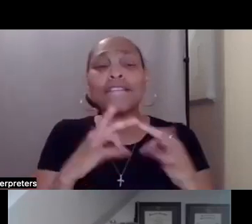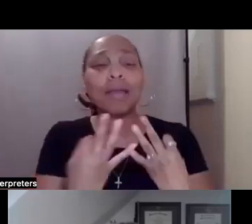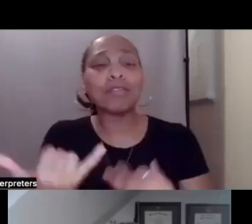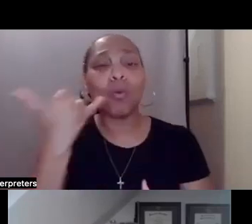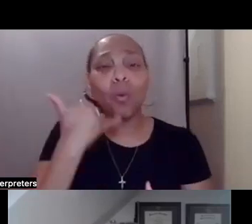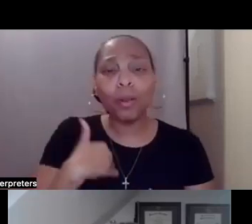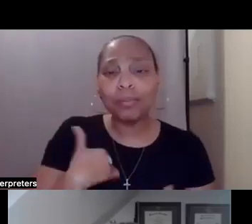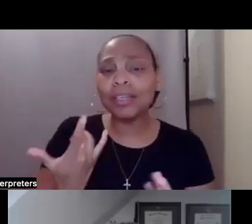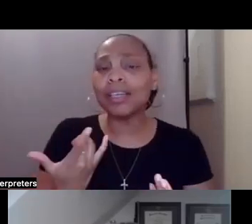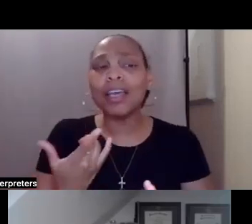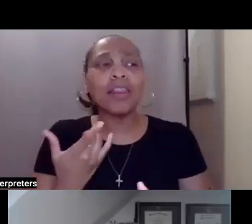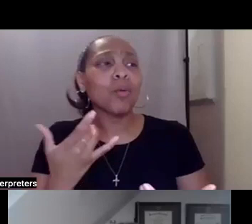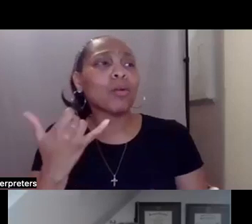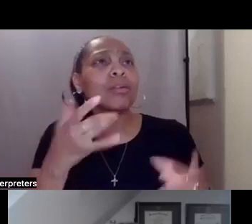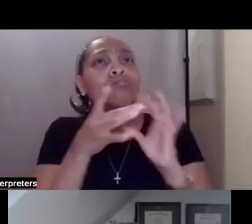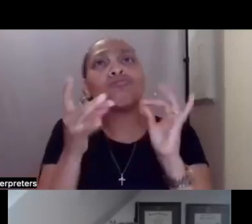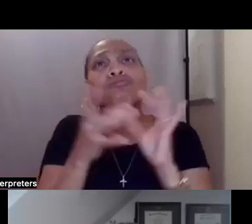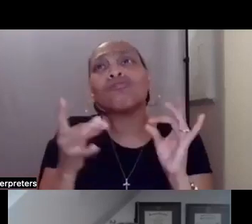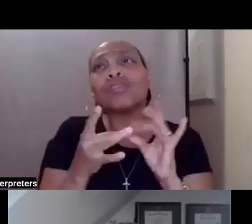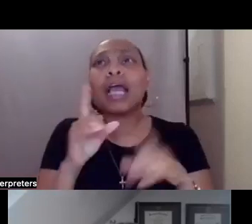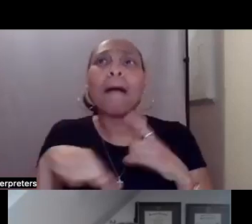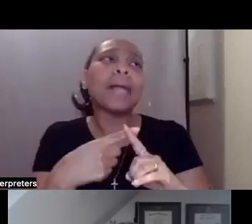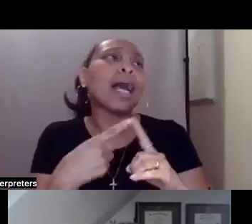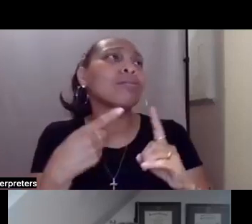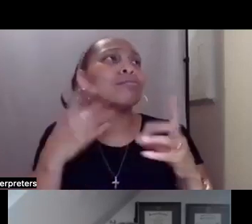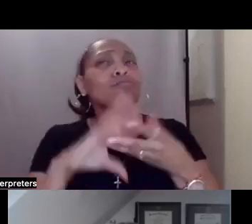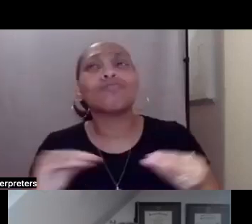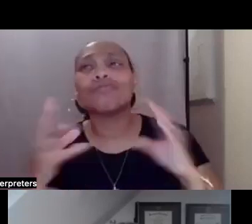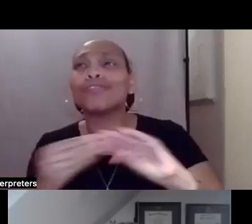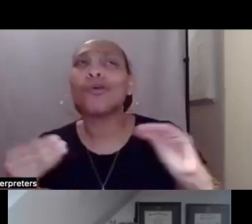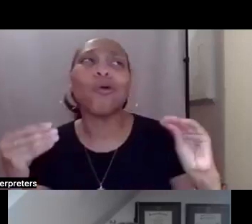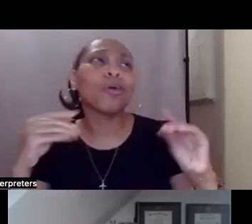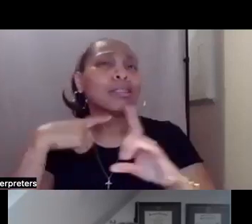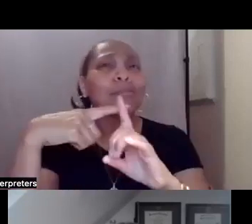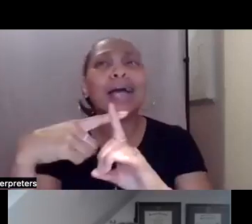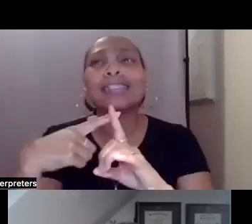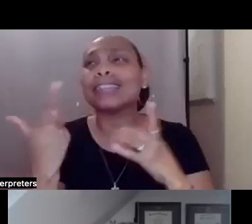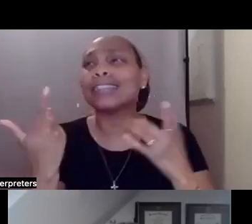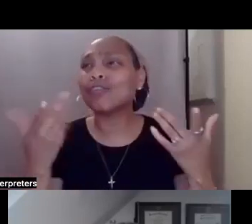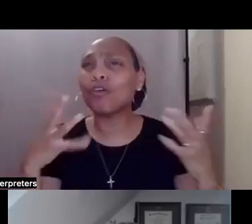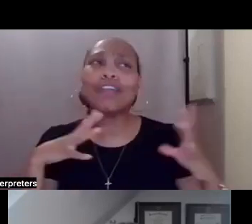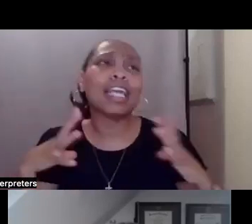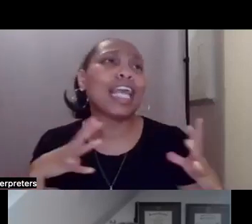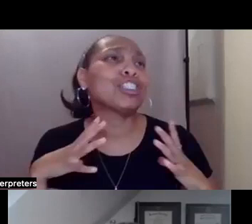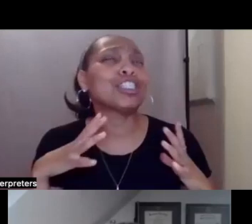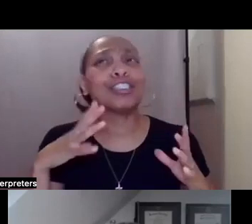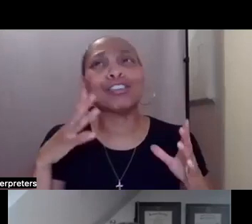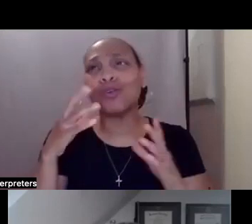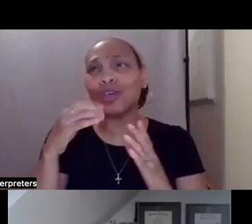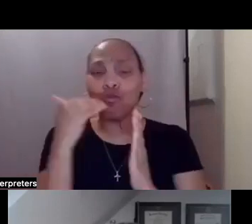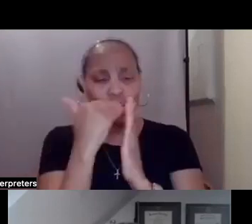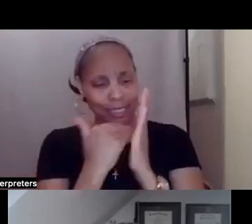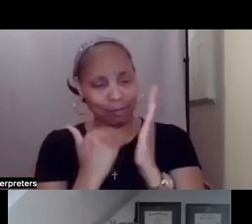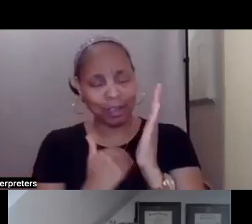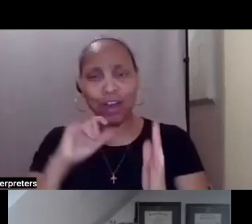story about their, their vacation or a great recipe for apple pie, but they're usually not they're calling because they have a